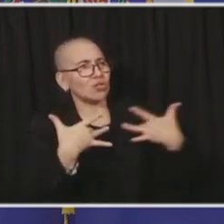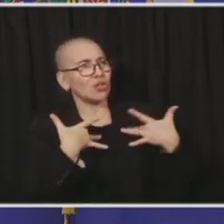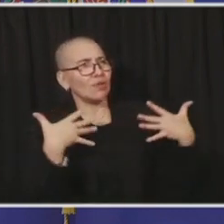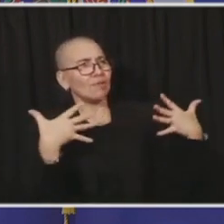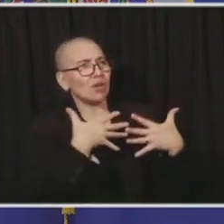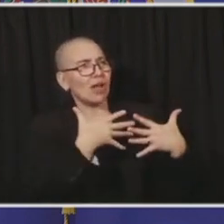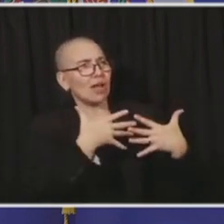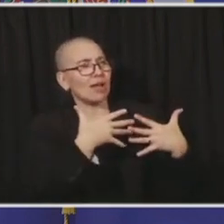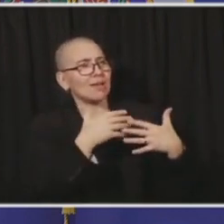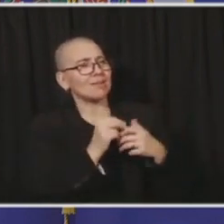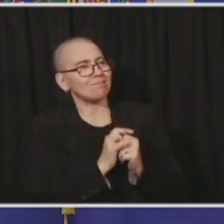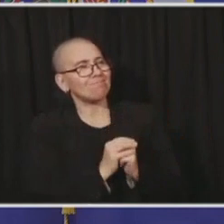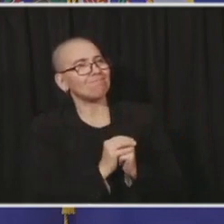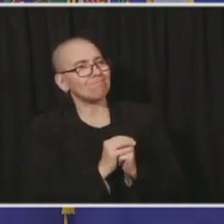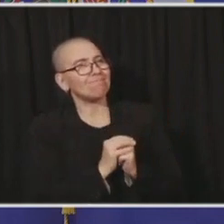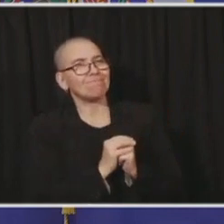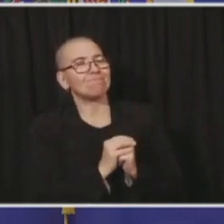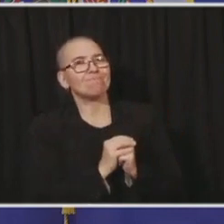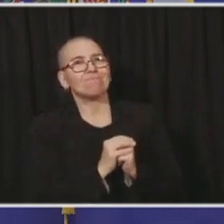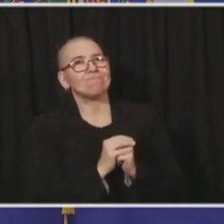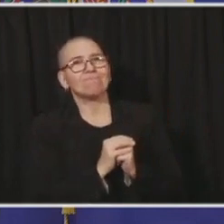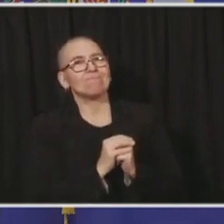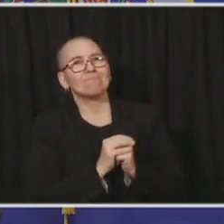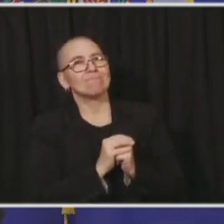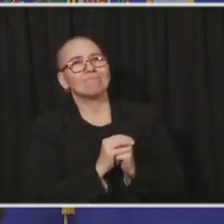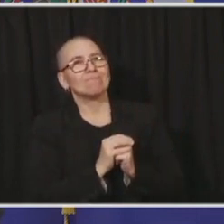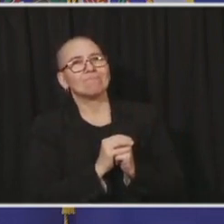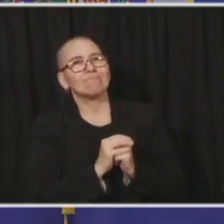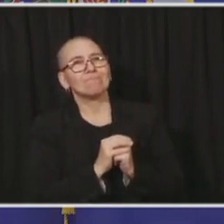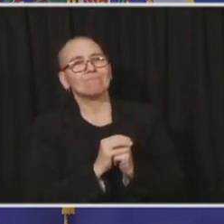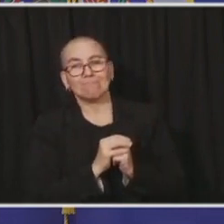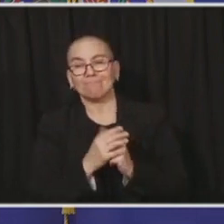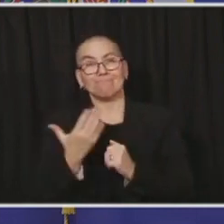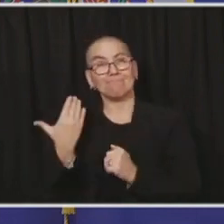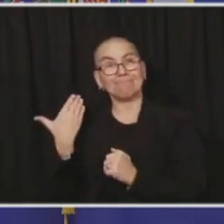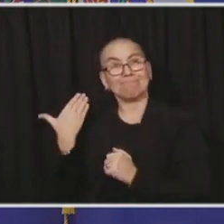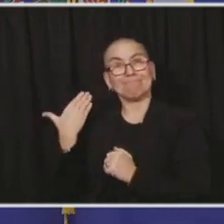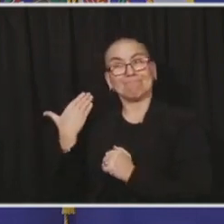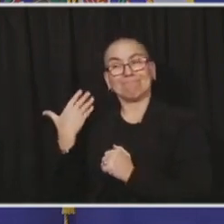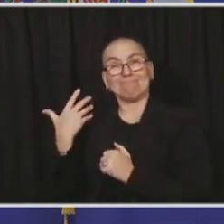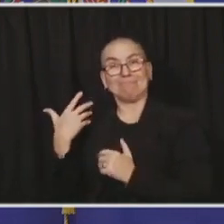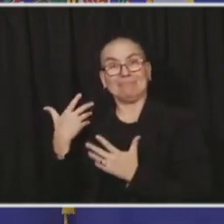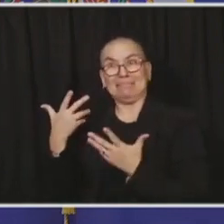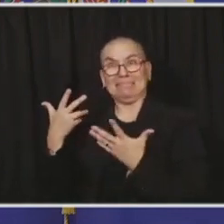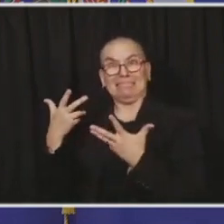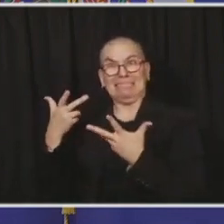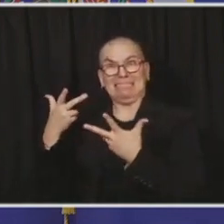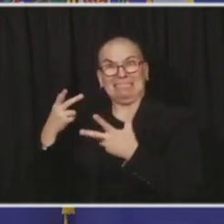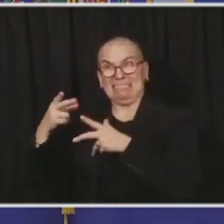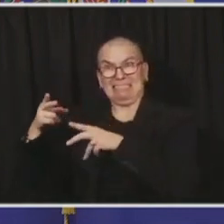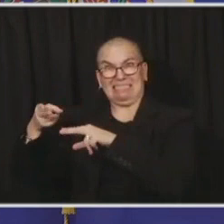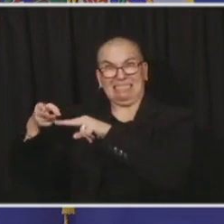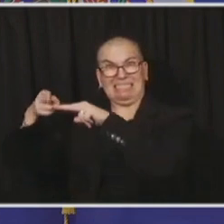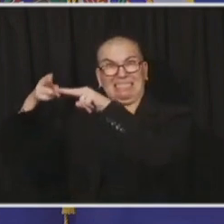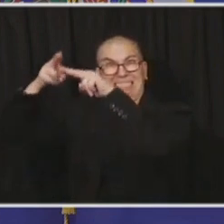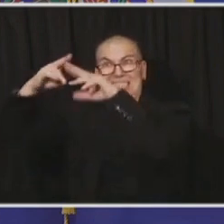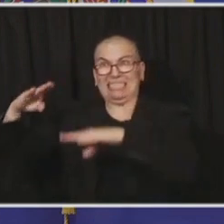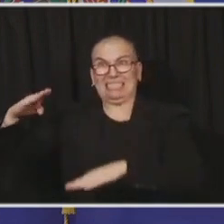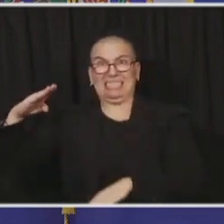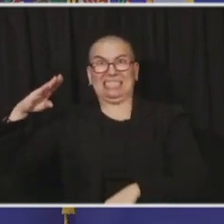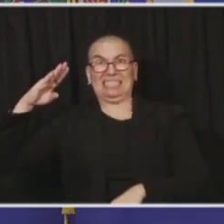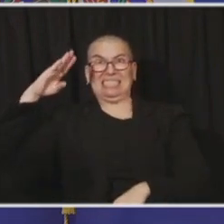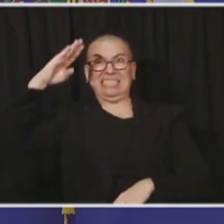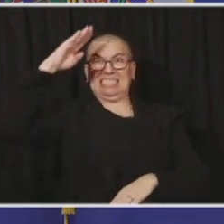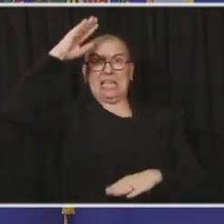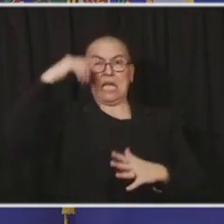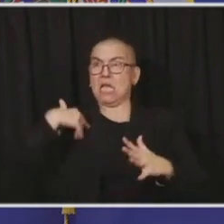Most recently, our work has been to try to manage the surge that has been repeatedly mentioned. We have increased our capacity